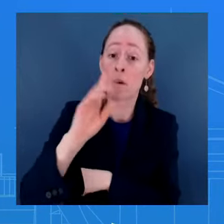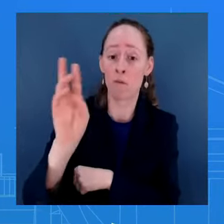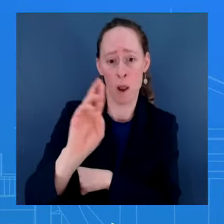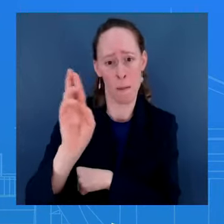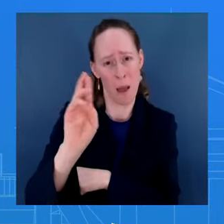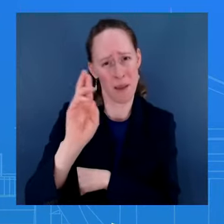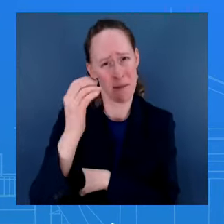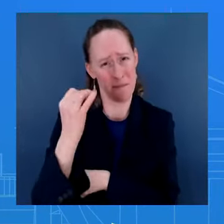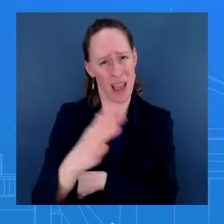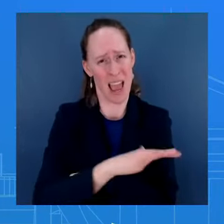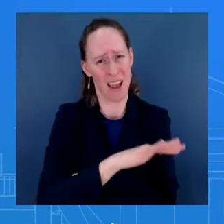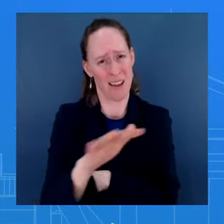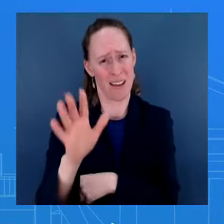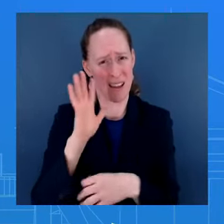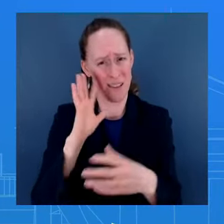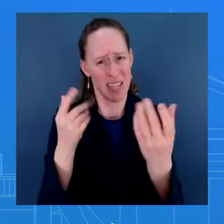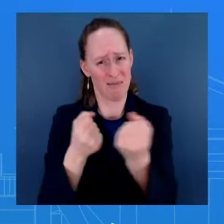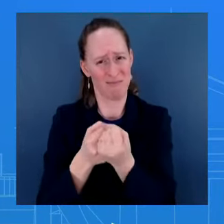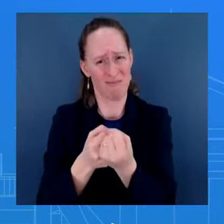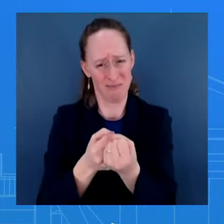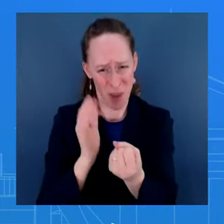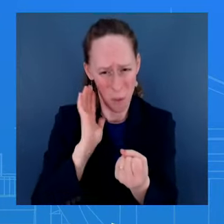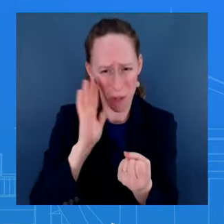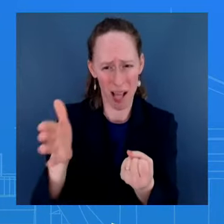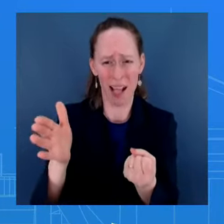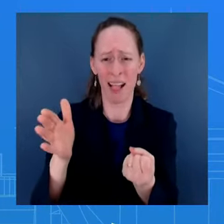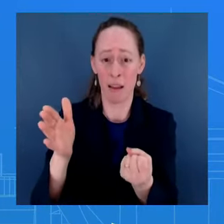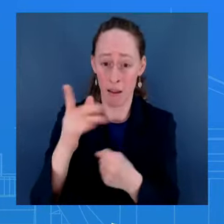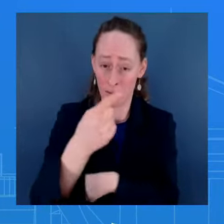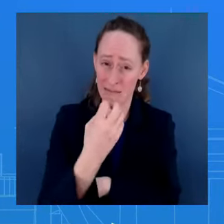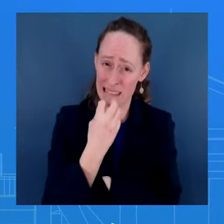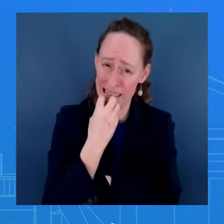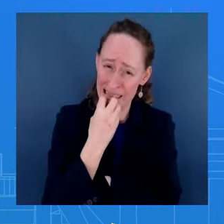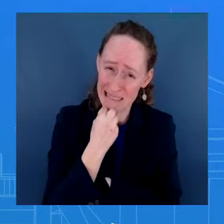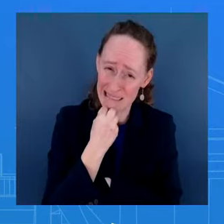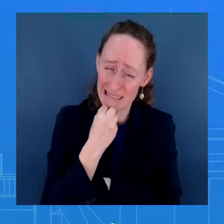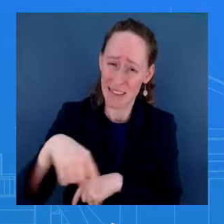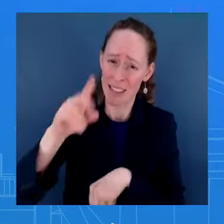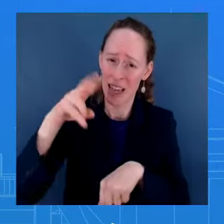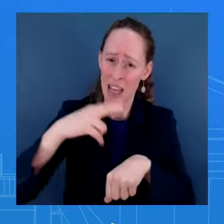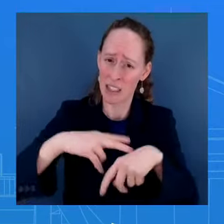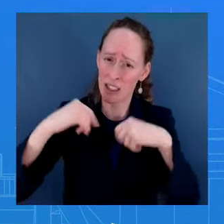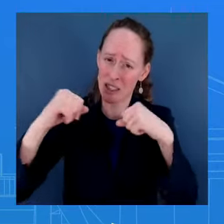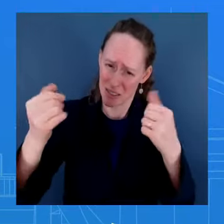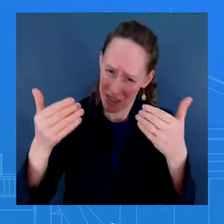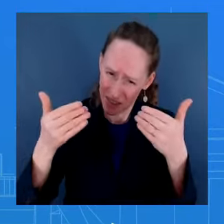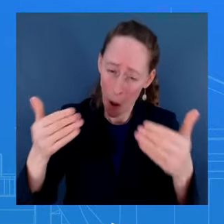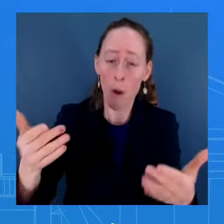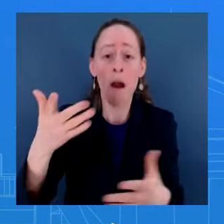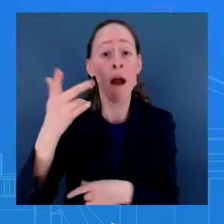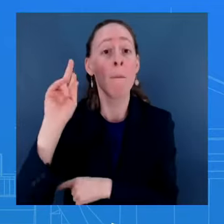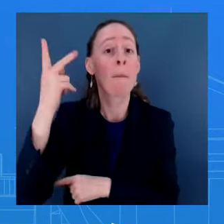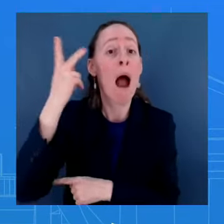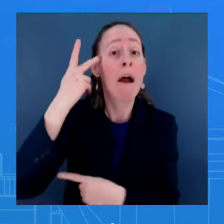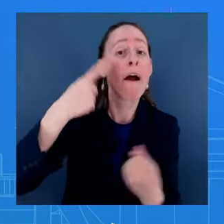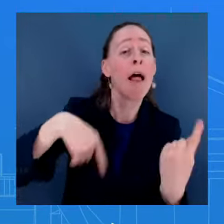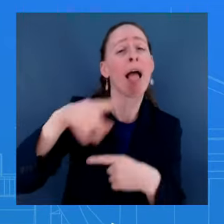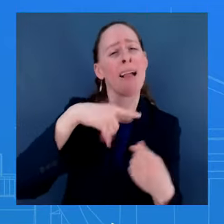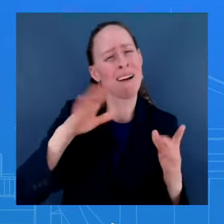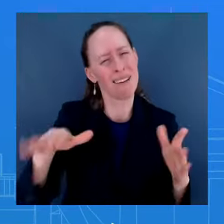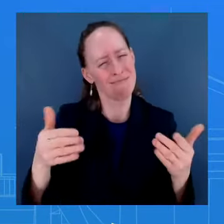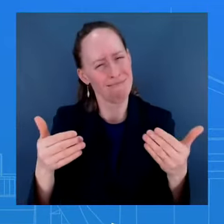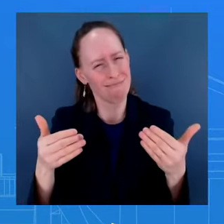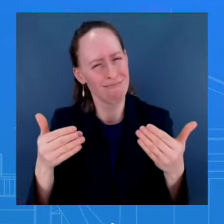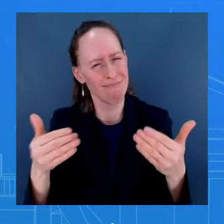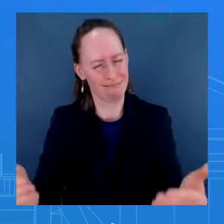and put politics aside, he should do that. I ask because the White House has said before that the Speaker, by stalling the national security